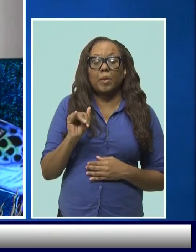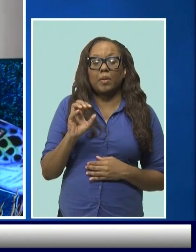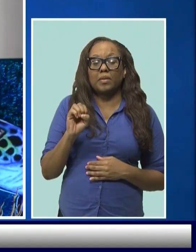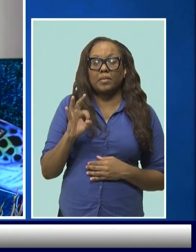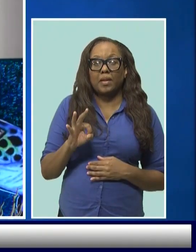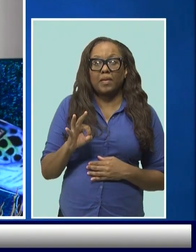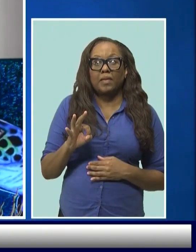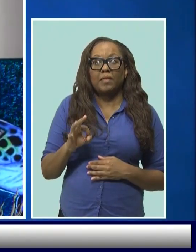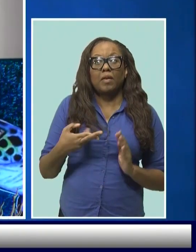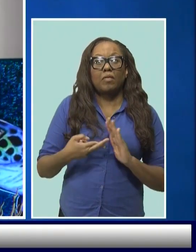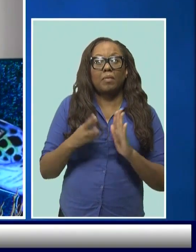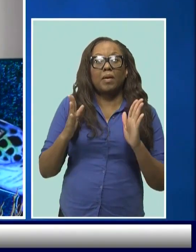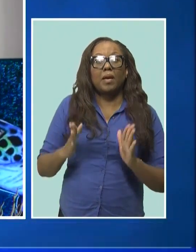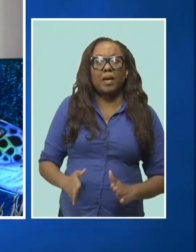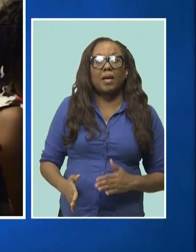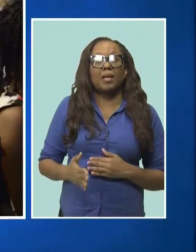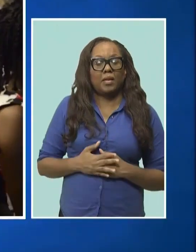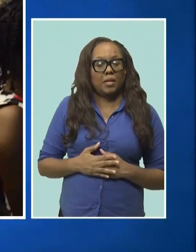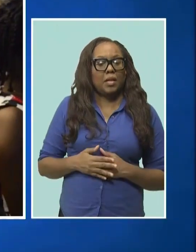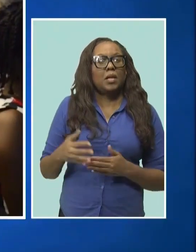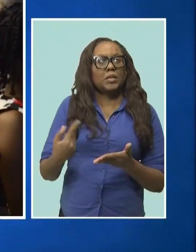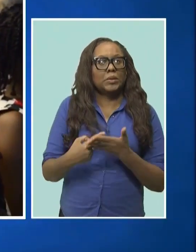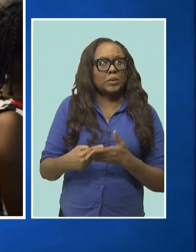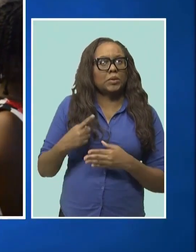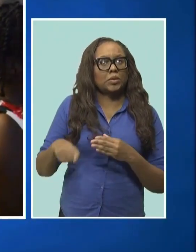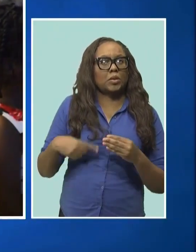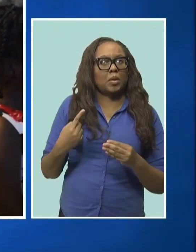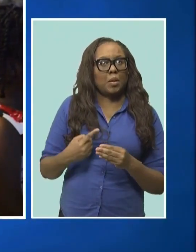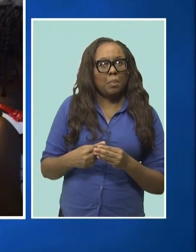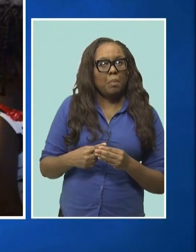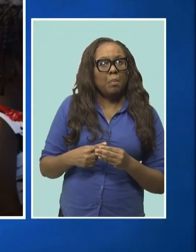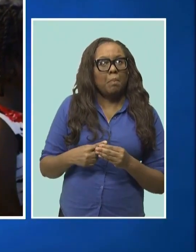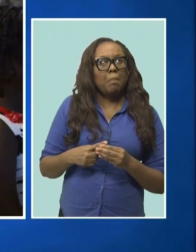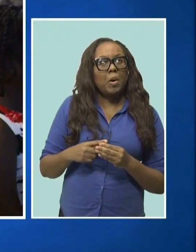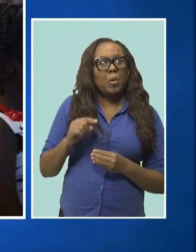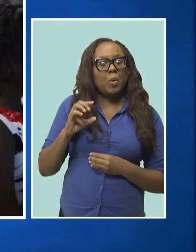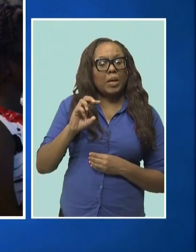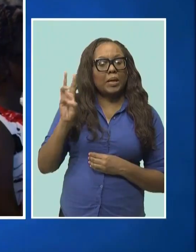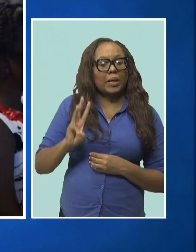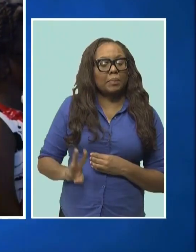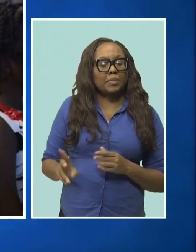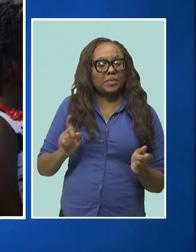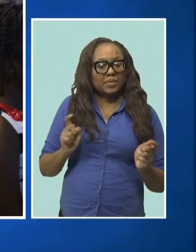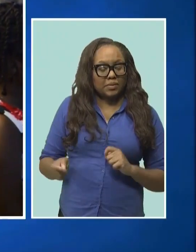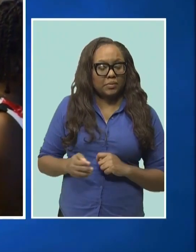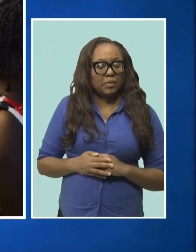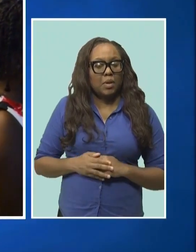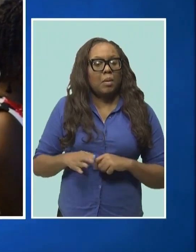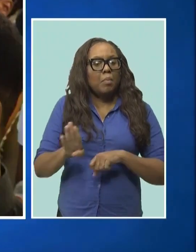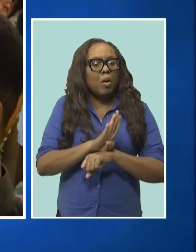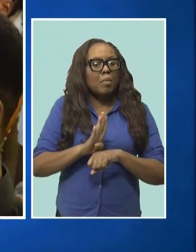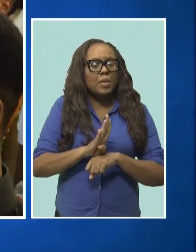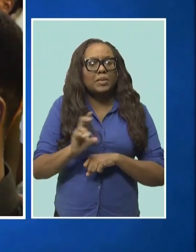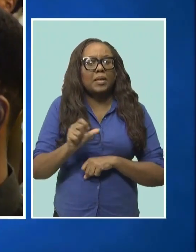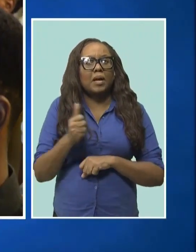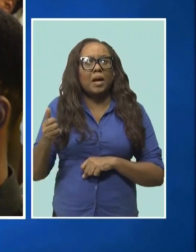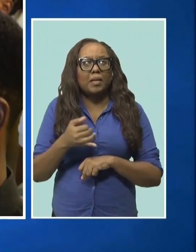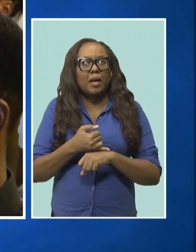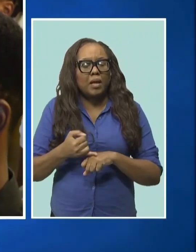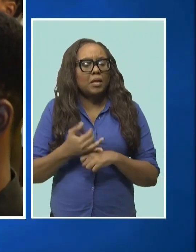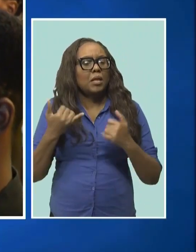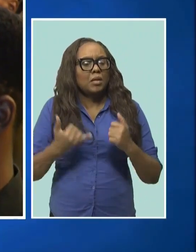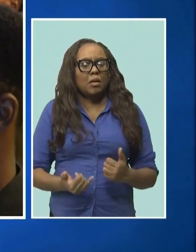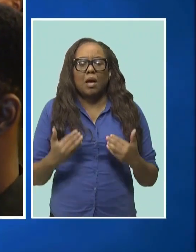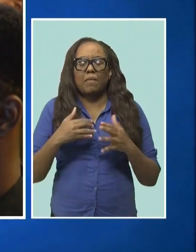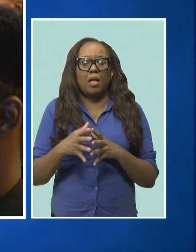climate change as public enemy number one. She says small island states like Barbados are now at the forefront of the climate crisis, facing rising